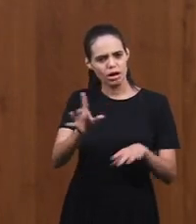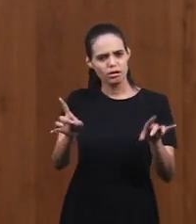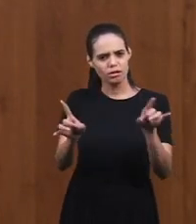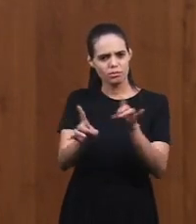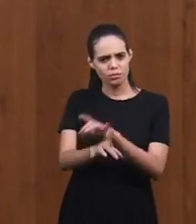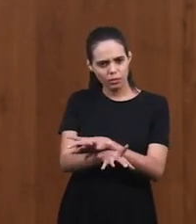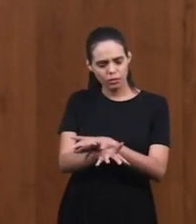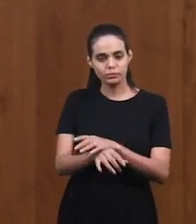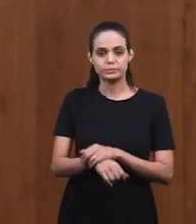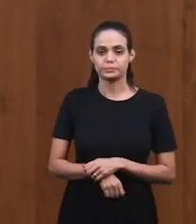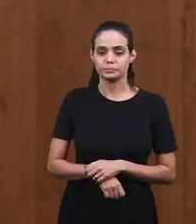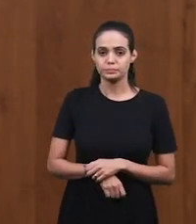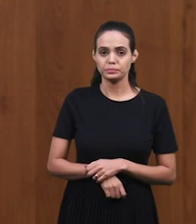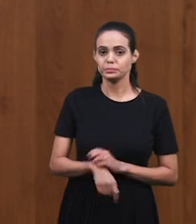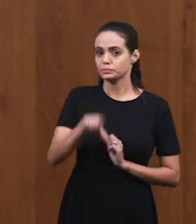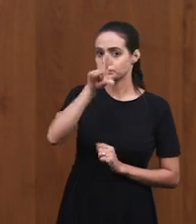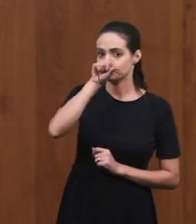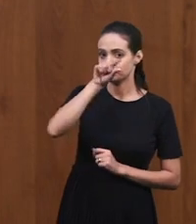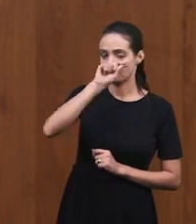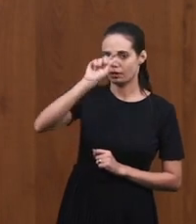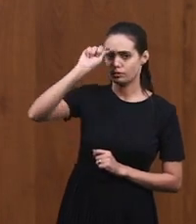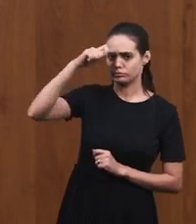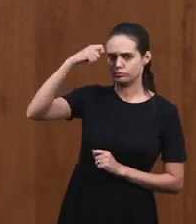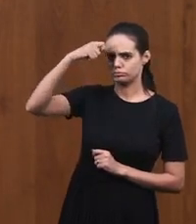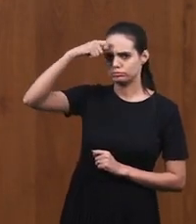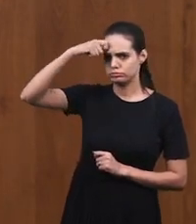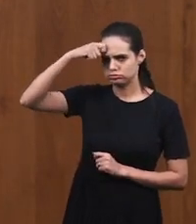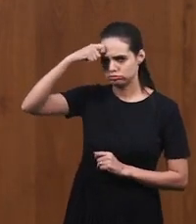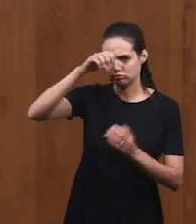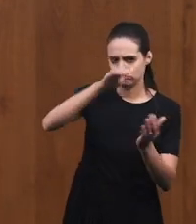like outside on earth. If the water stood there.